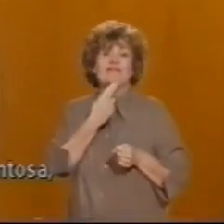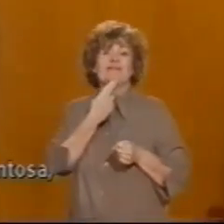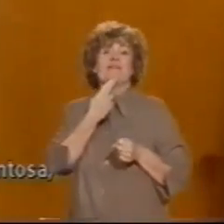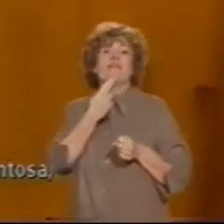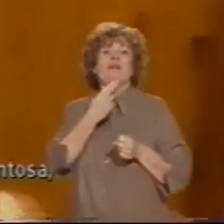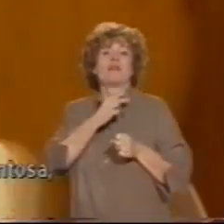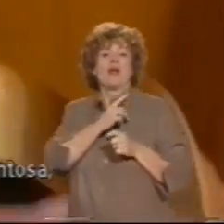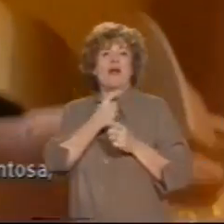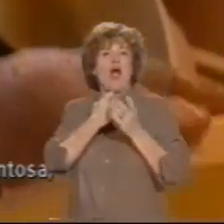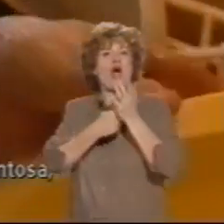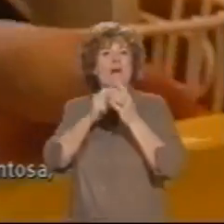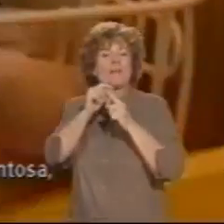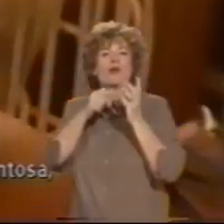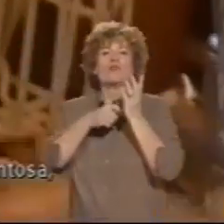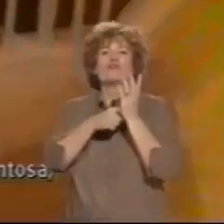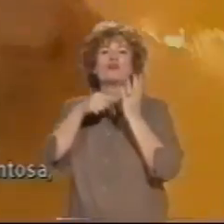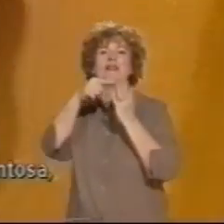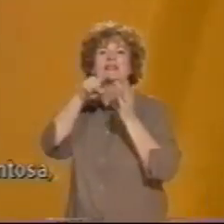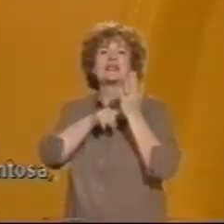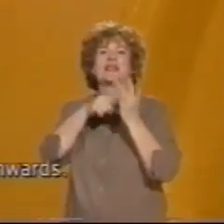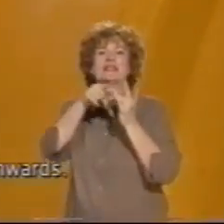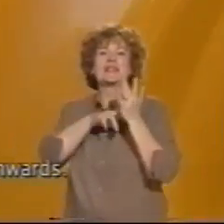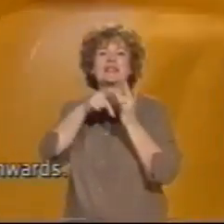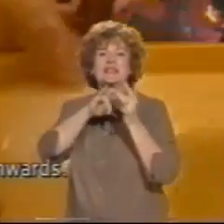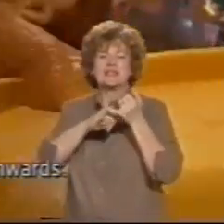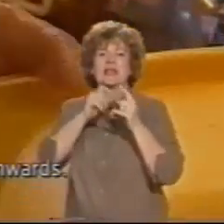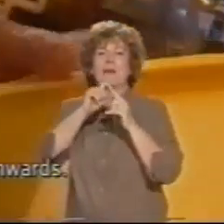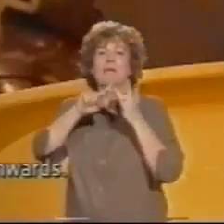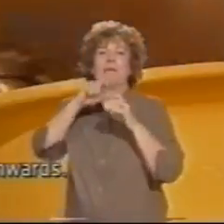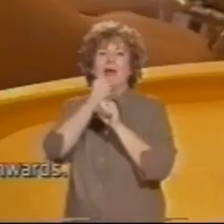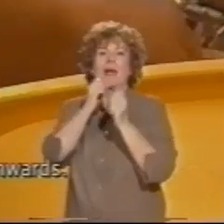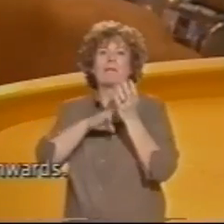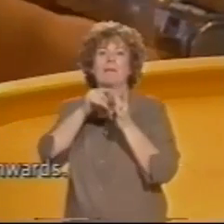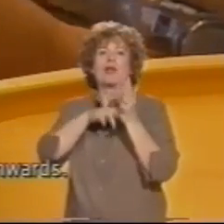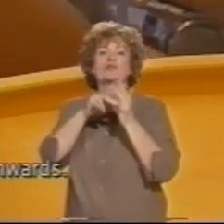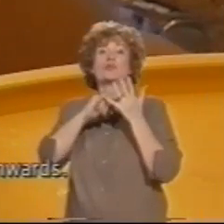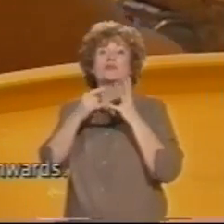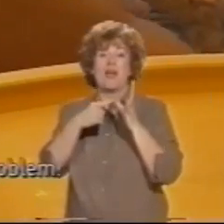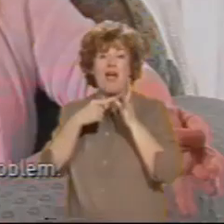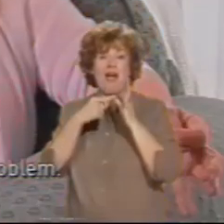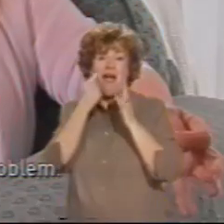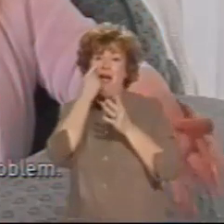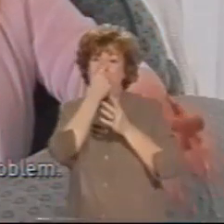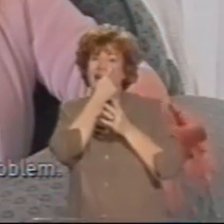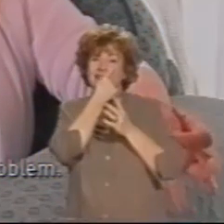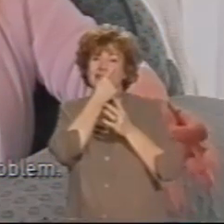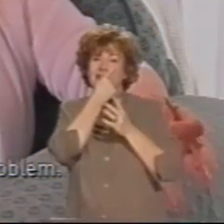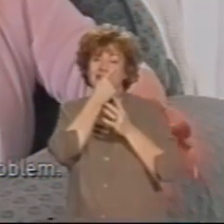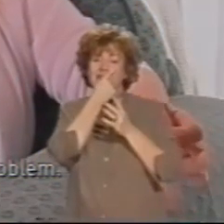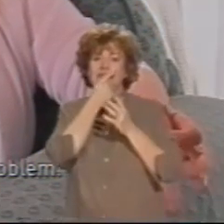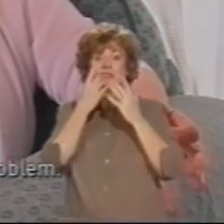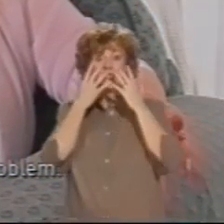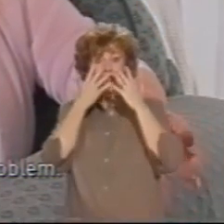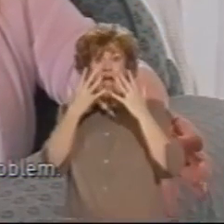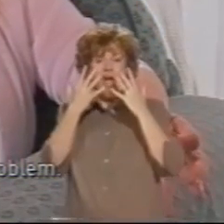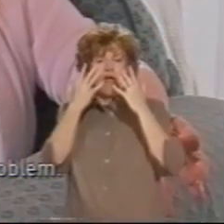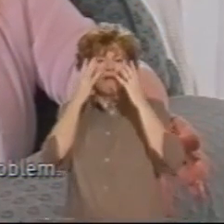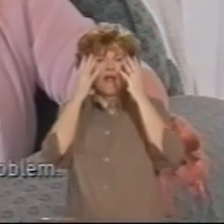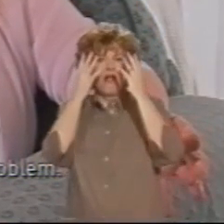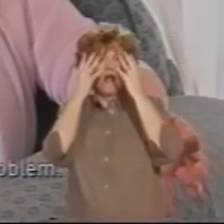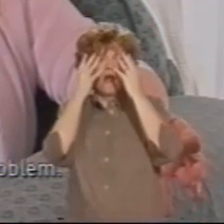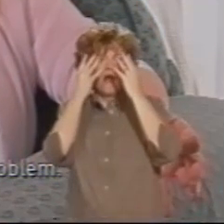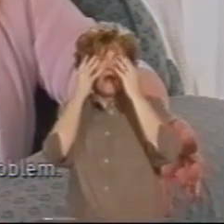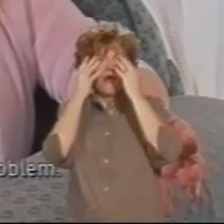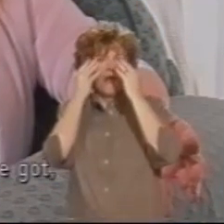sight loss begins with betonitis pigmentosa, probably from about the age of 10 onwards. They also have a balance